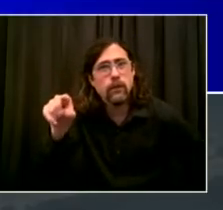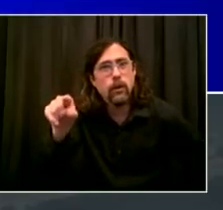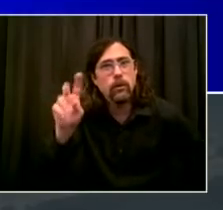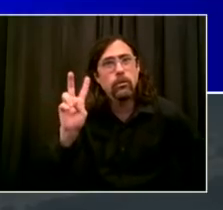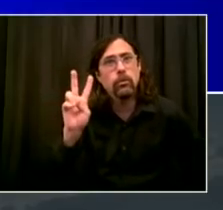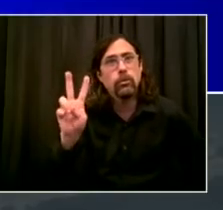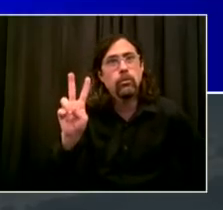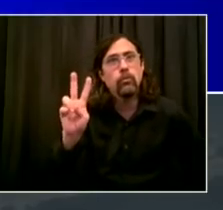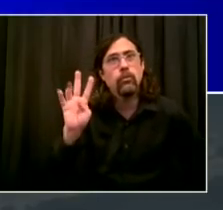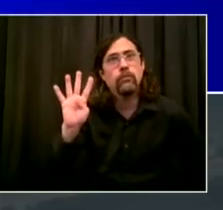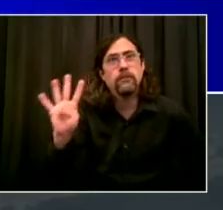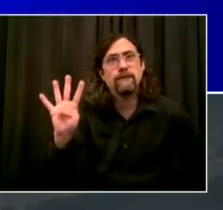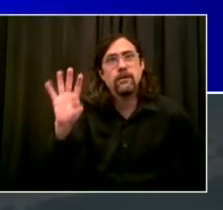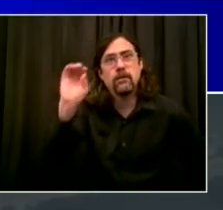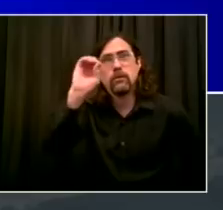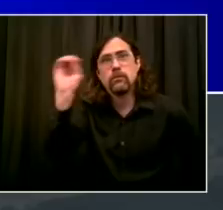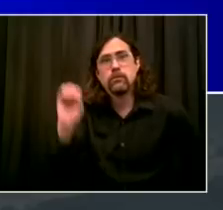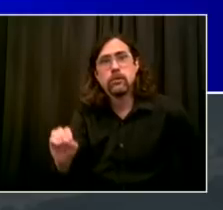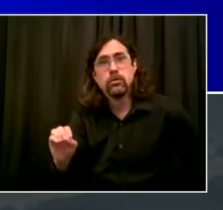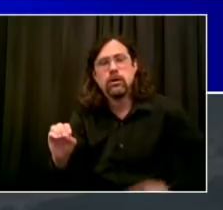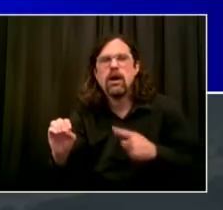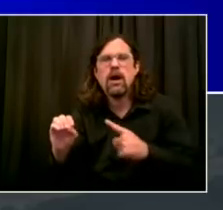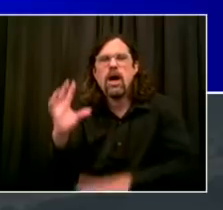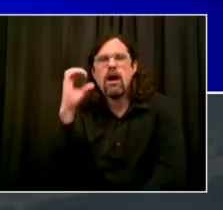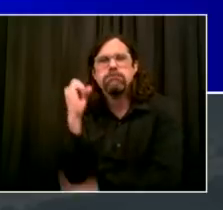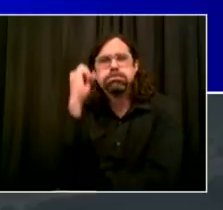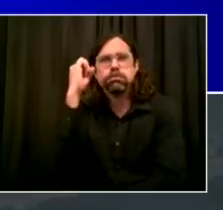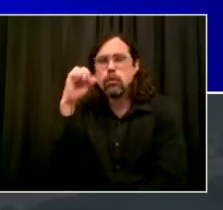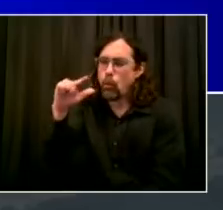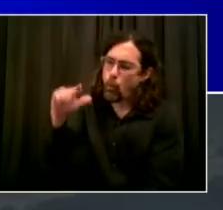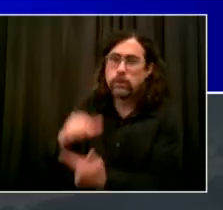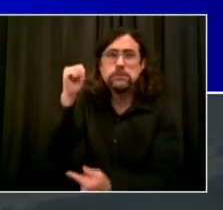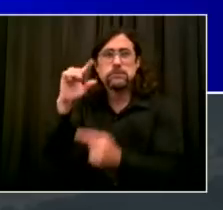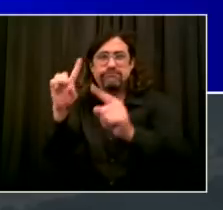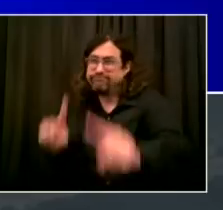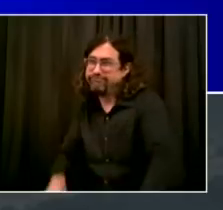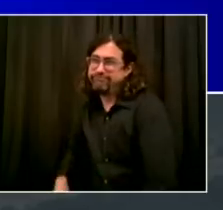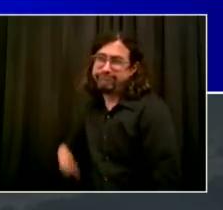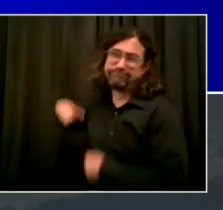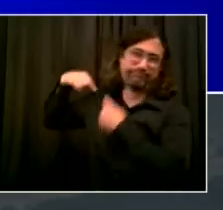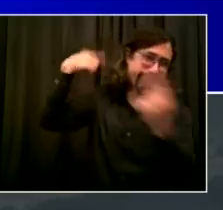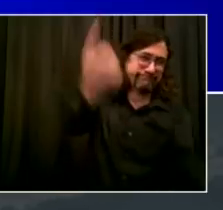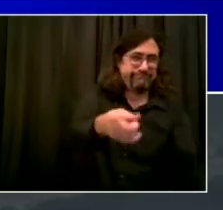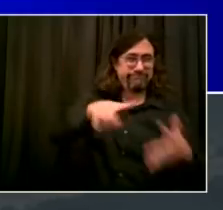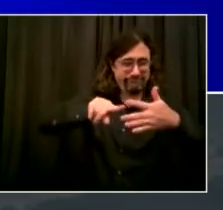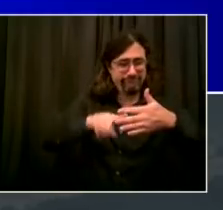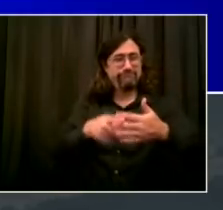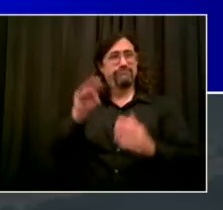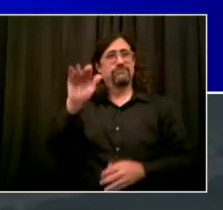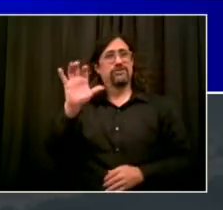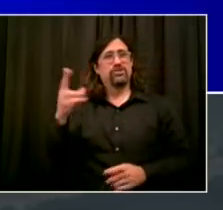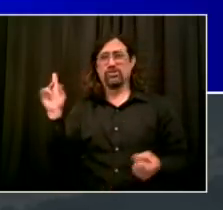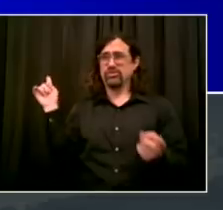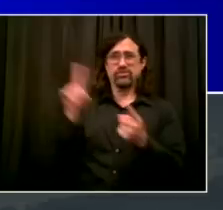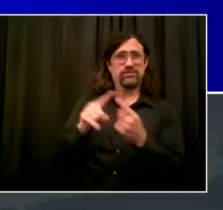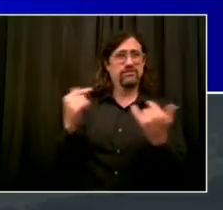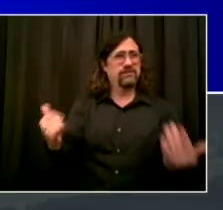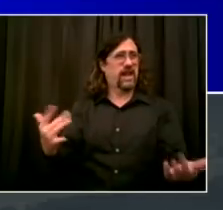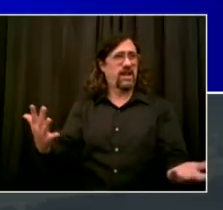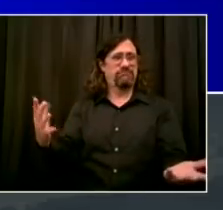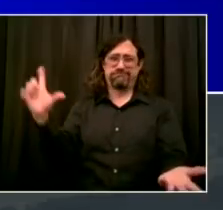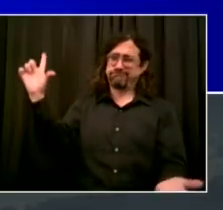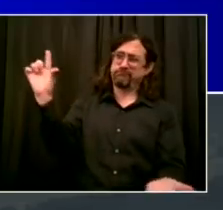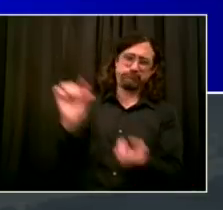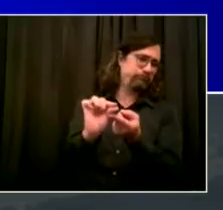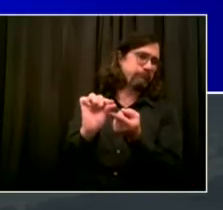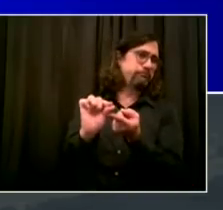sign on Saturday. And let's keep driving forward. Again, we see real evidence this city can keep pushing back this disease. So let's